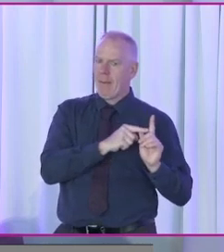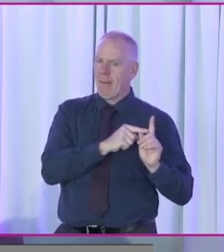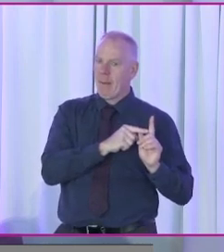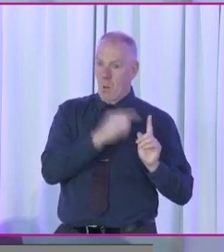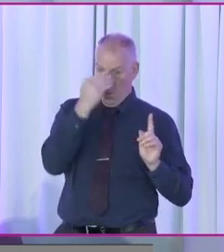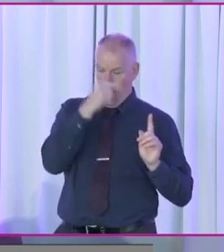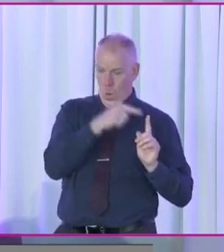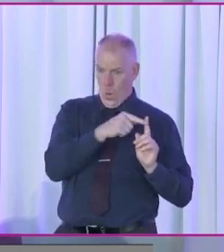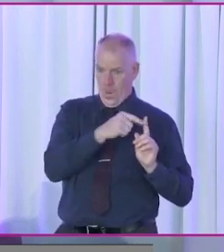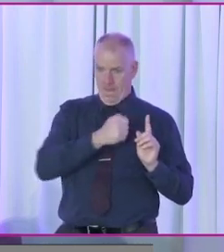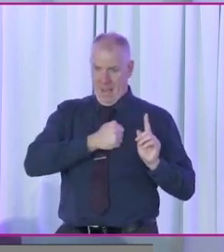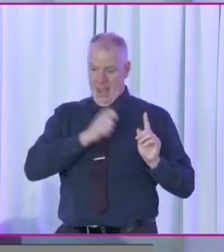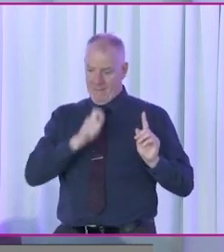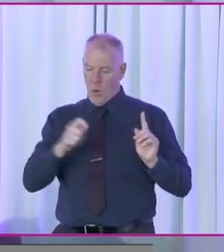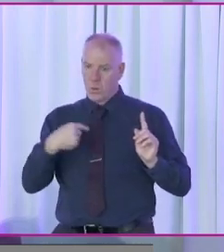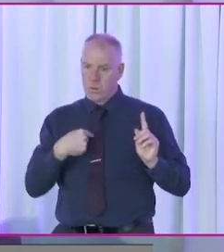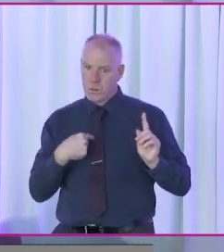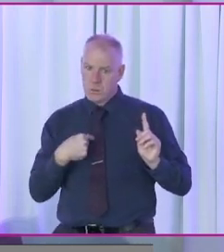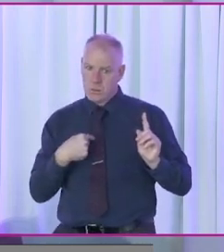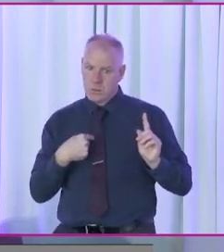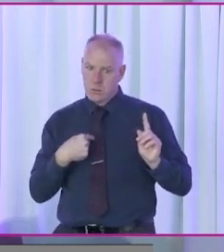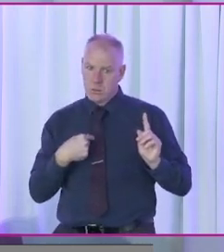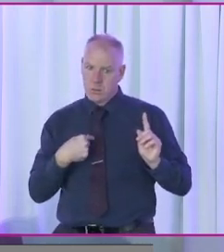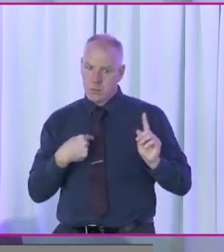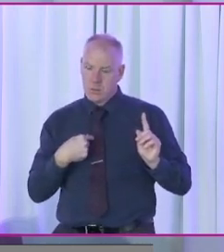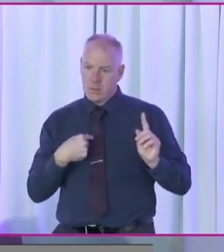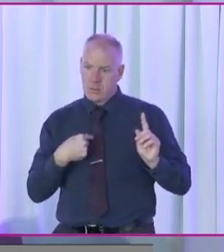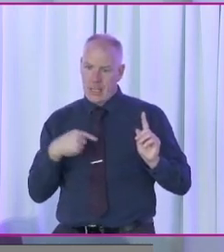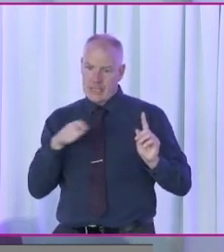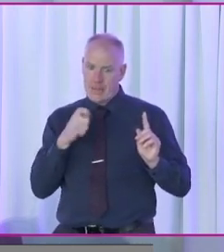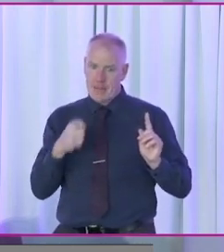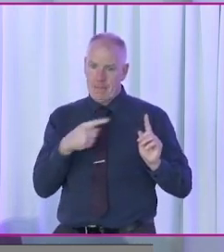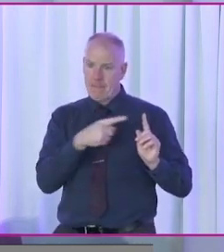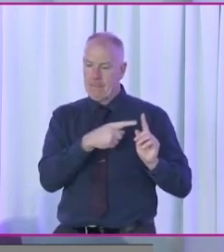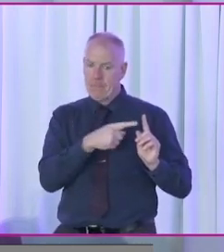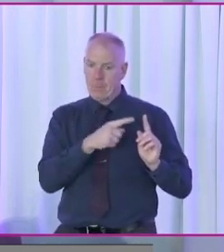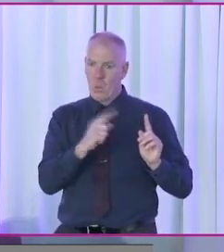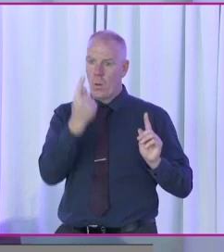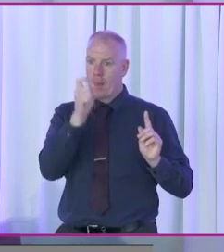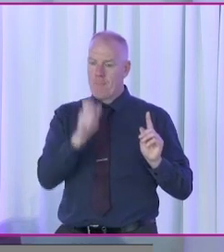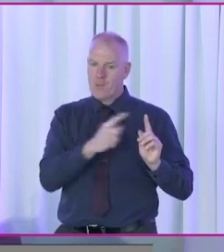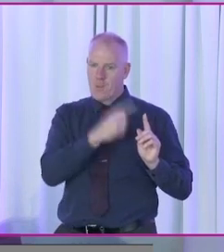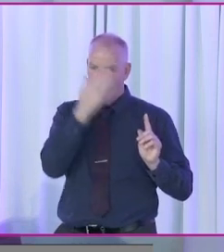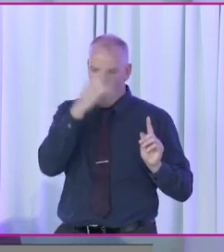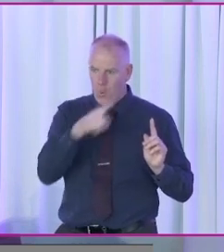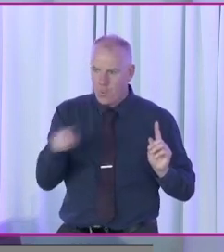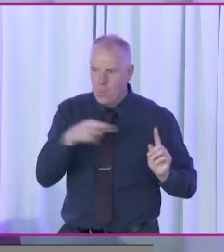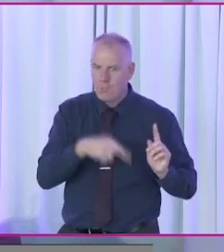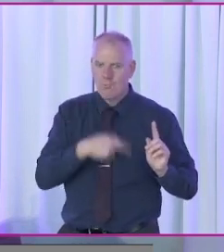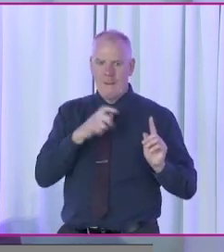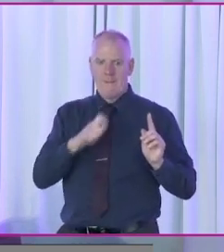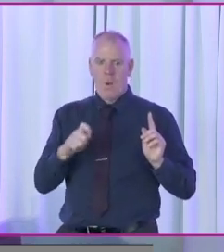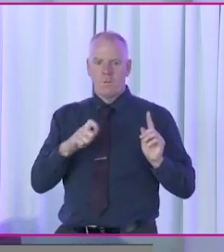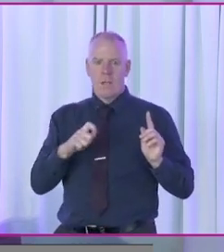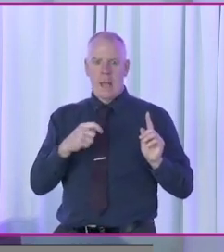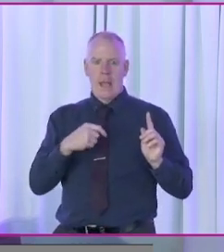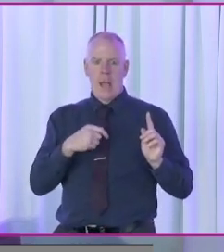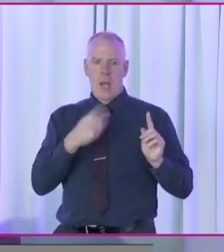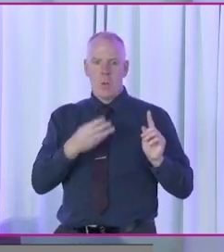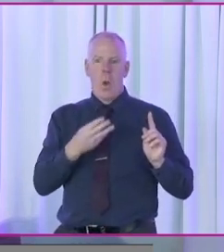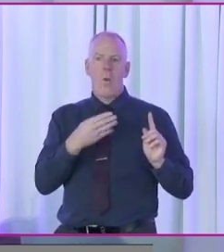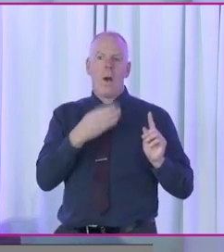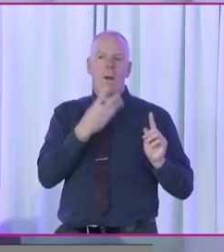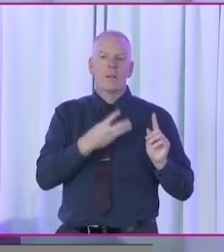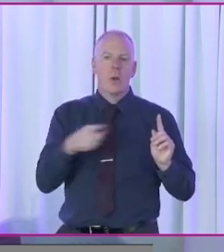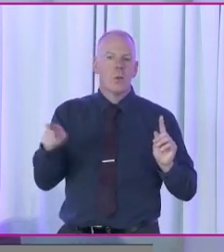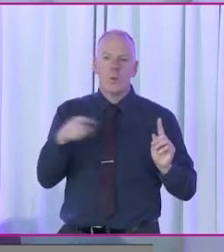how you intended to vote, but they are the only person who knows how you actually voted. You do